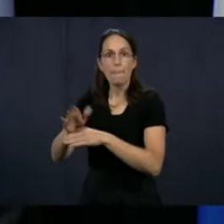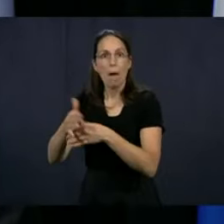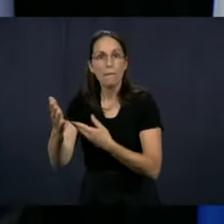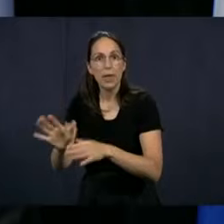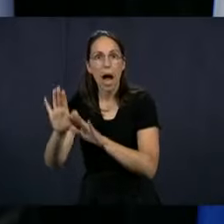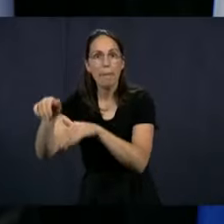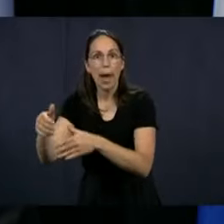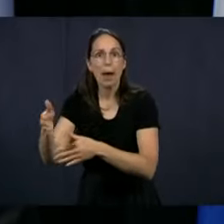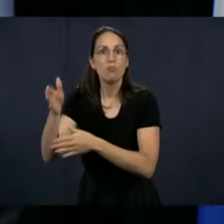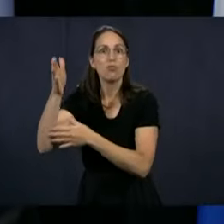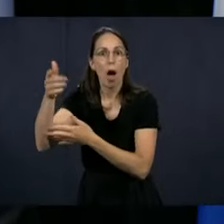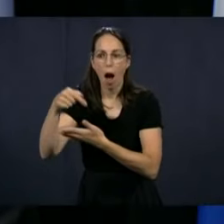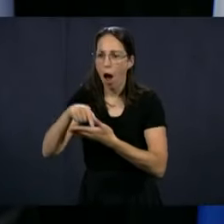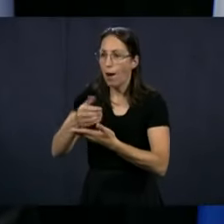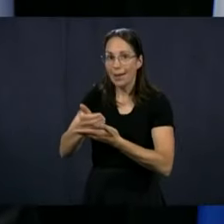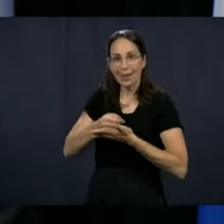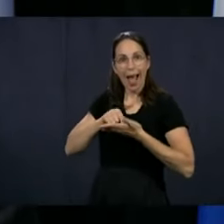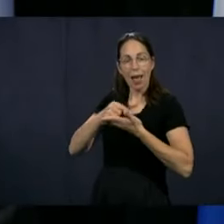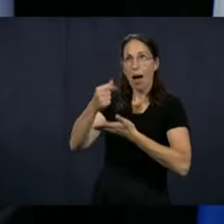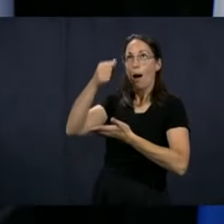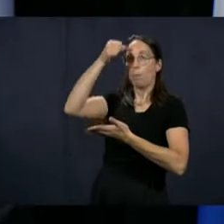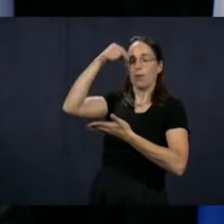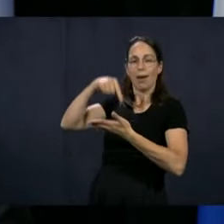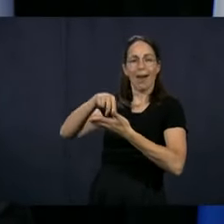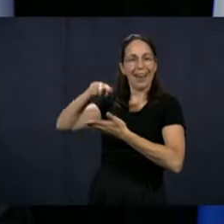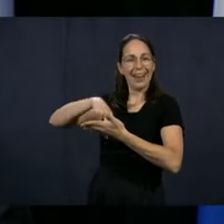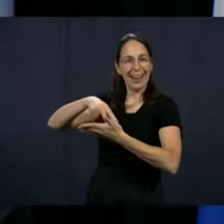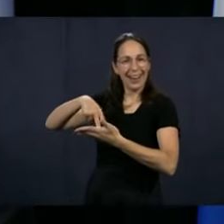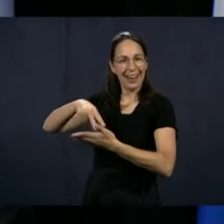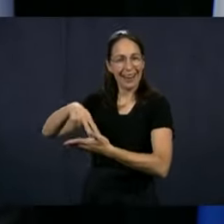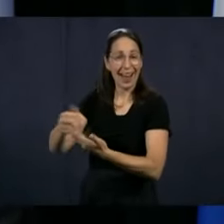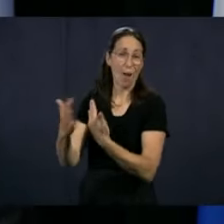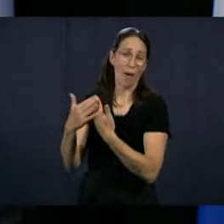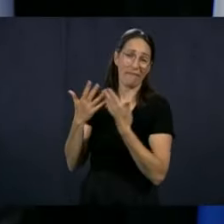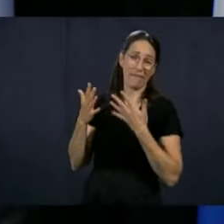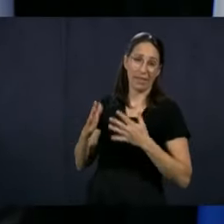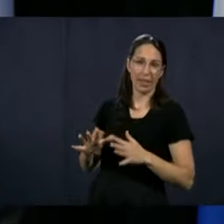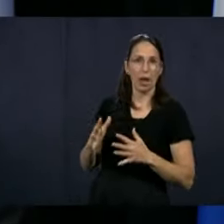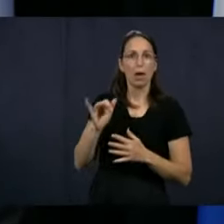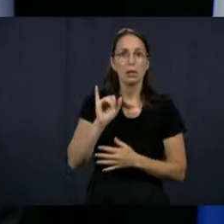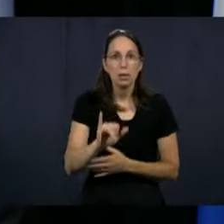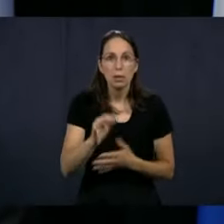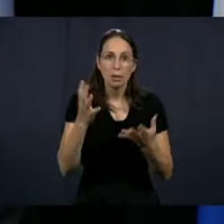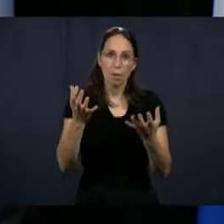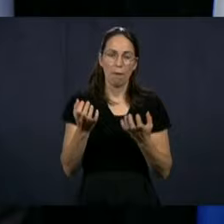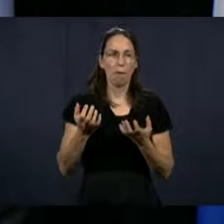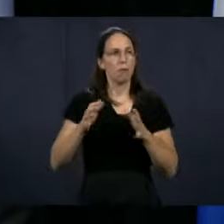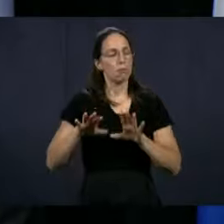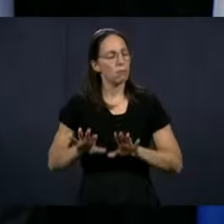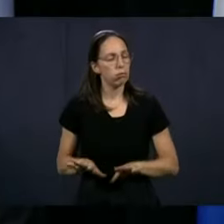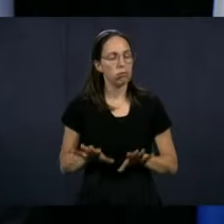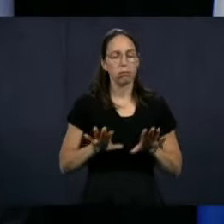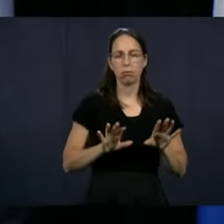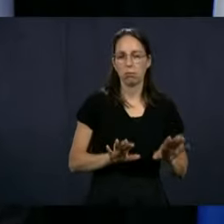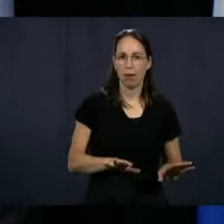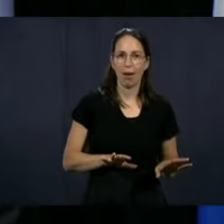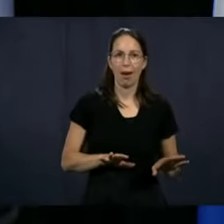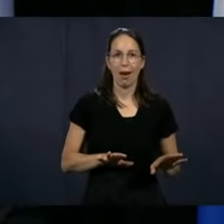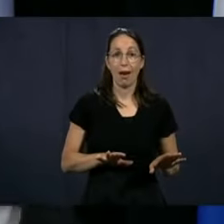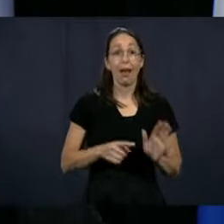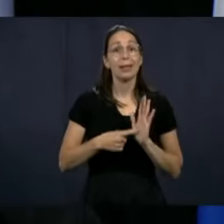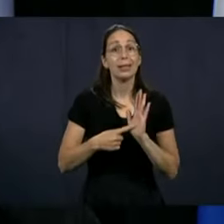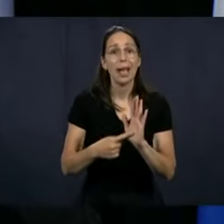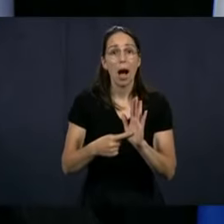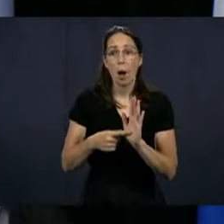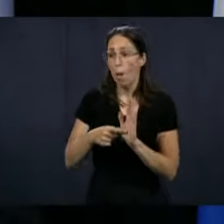all the advice that was given. And that is what we would like to see, to have the time